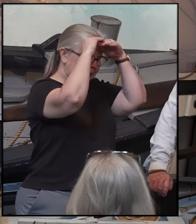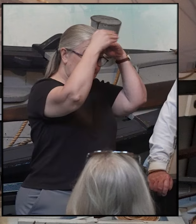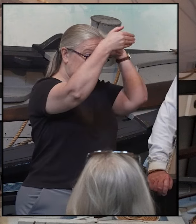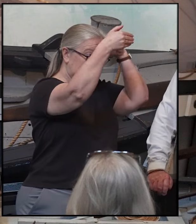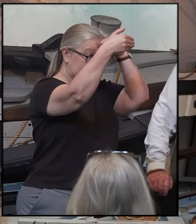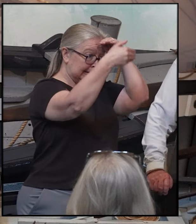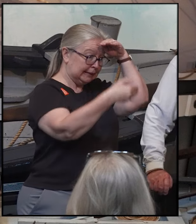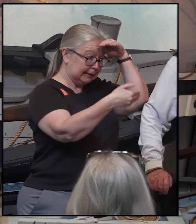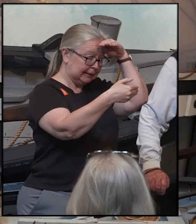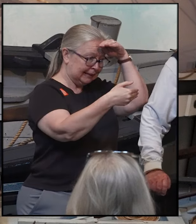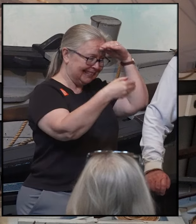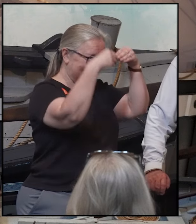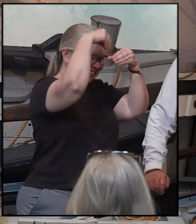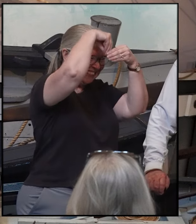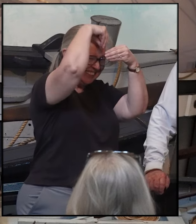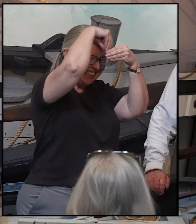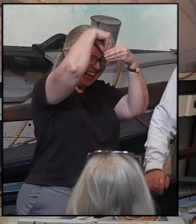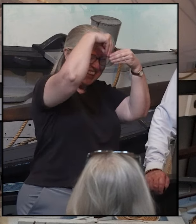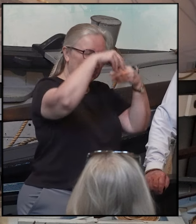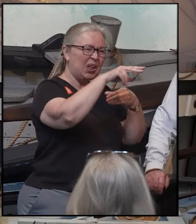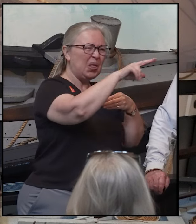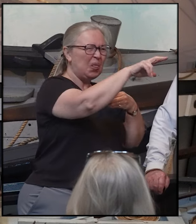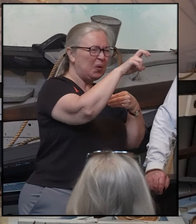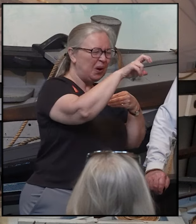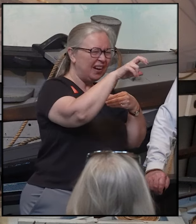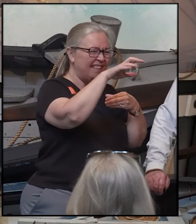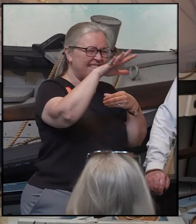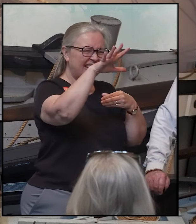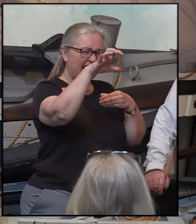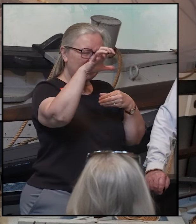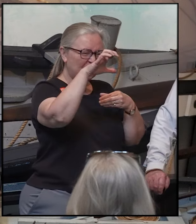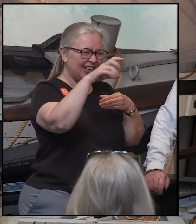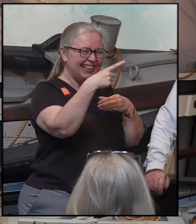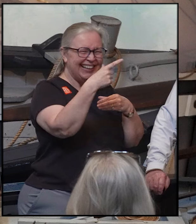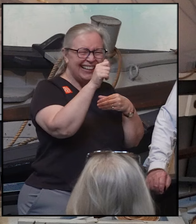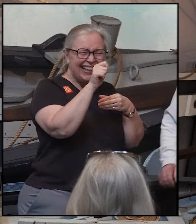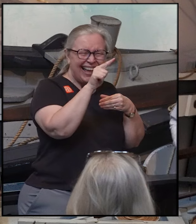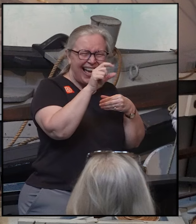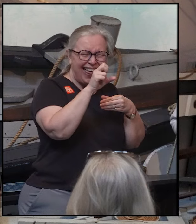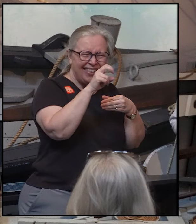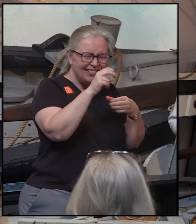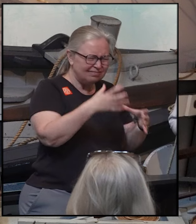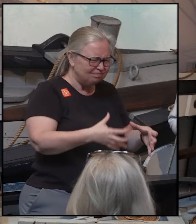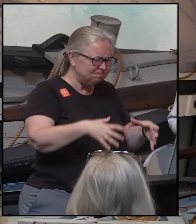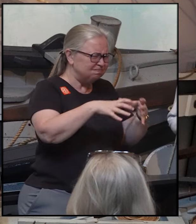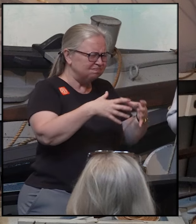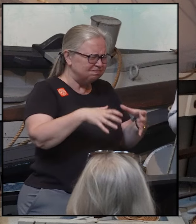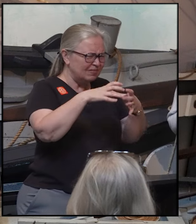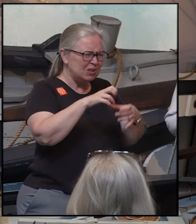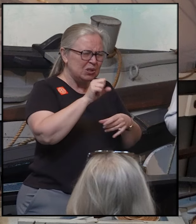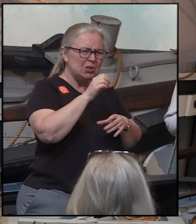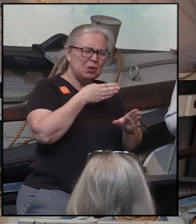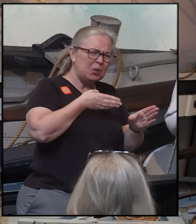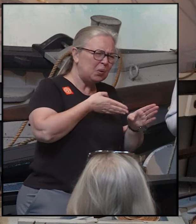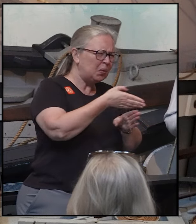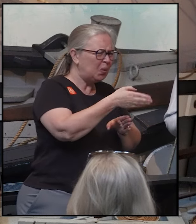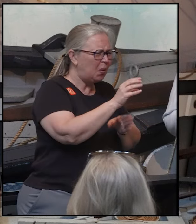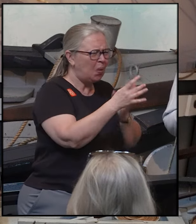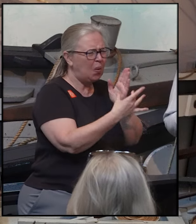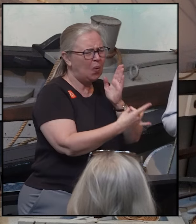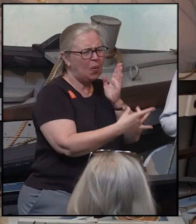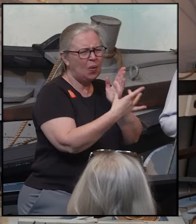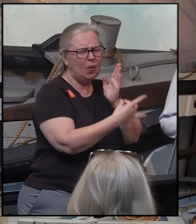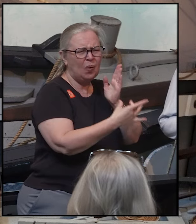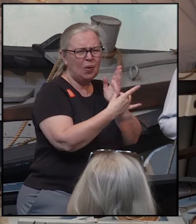alone is 300 to 500 gallons of the purest spermaceti oil. So pure that it